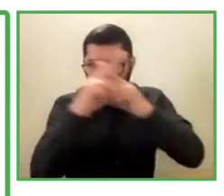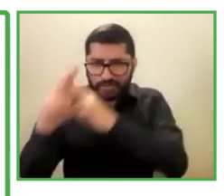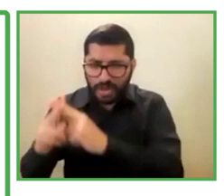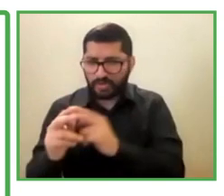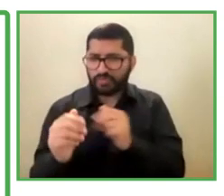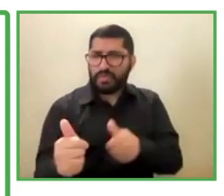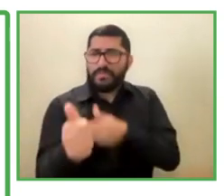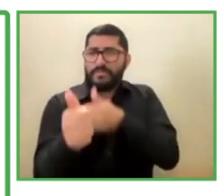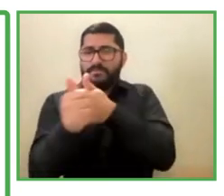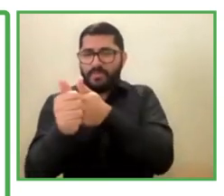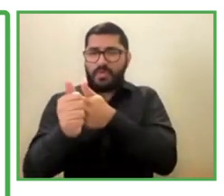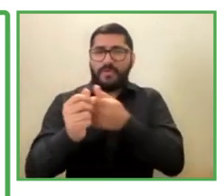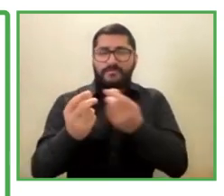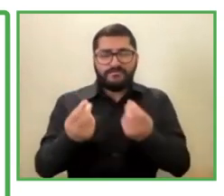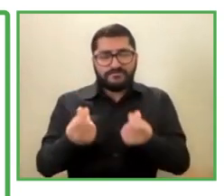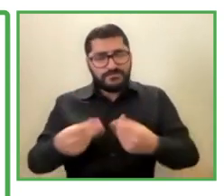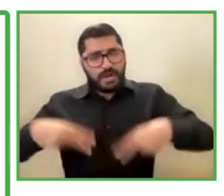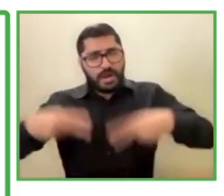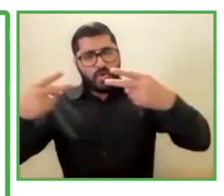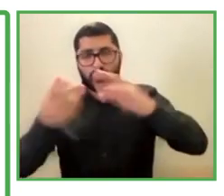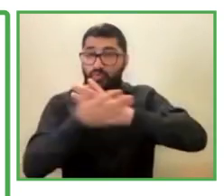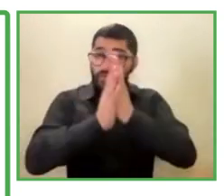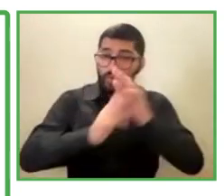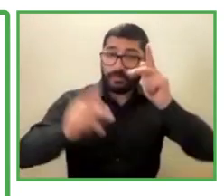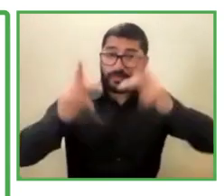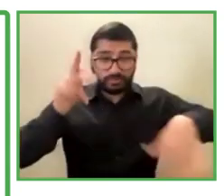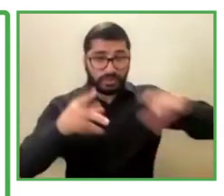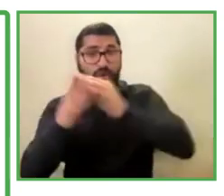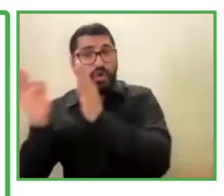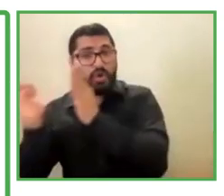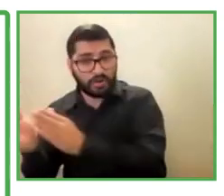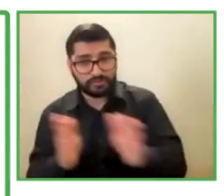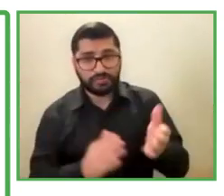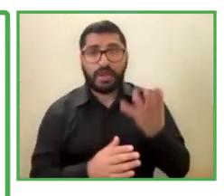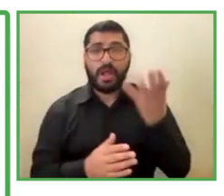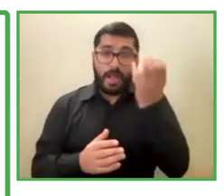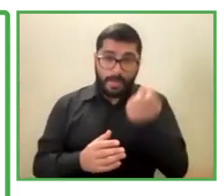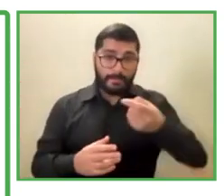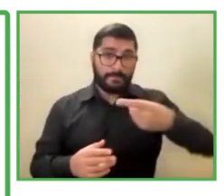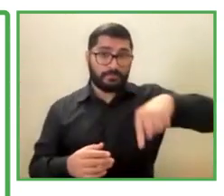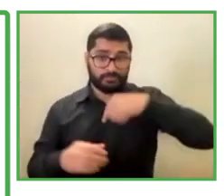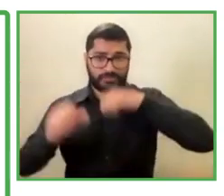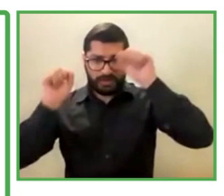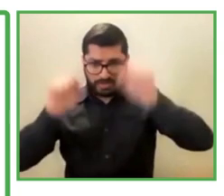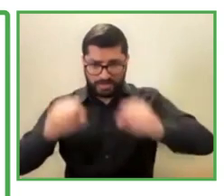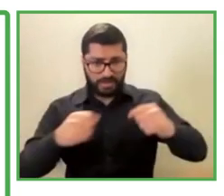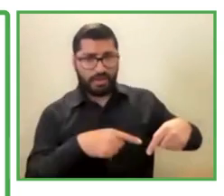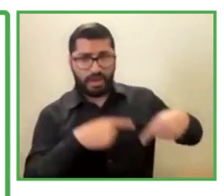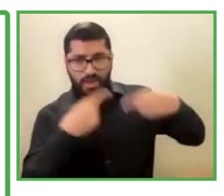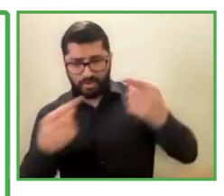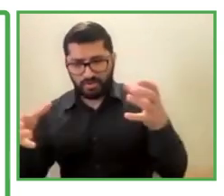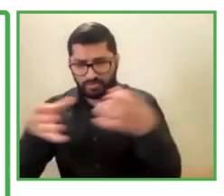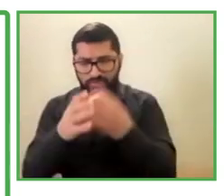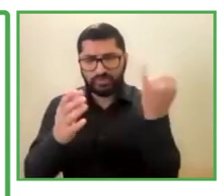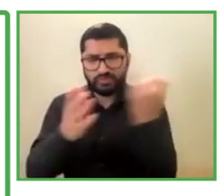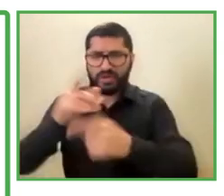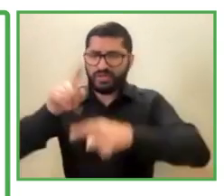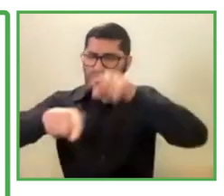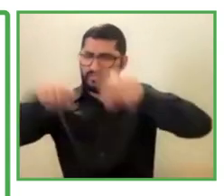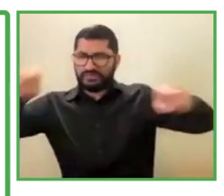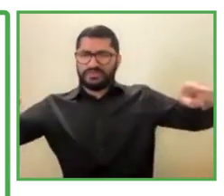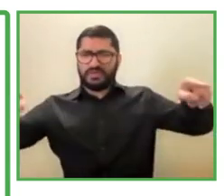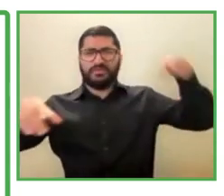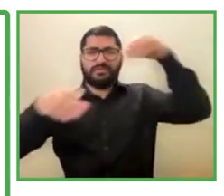have as an organization and also the ones that we have in our area of inclusion and diversity. And finally to create impact